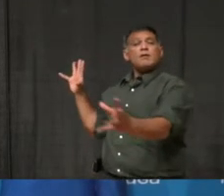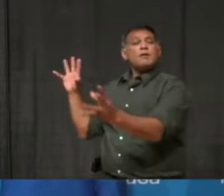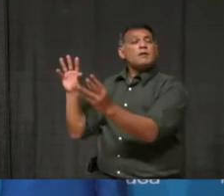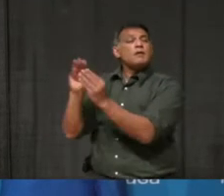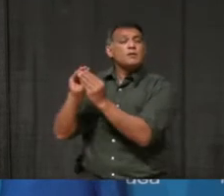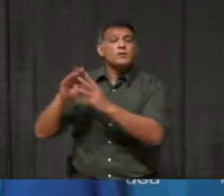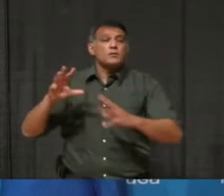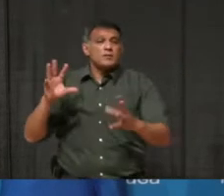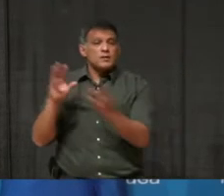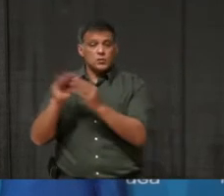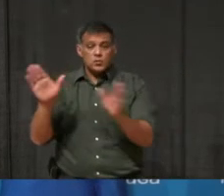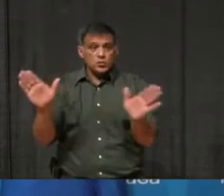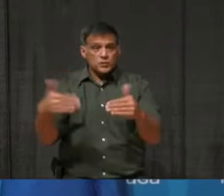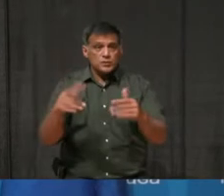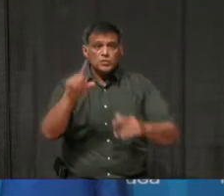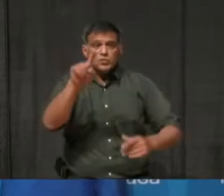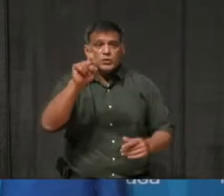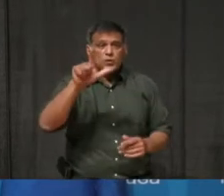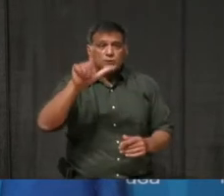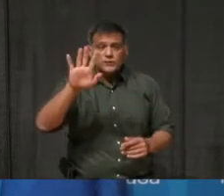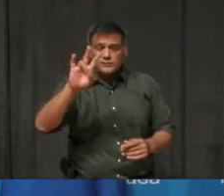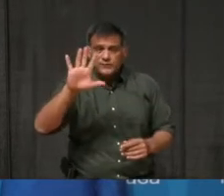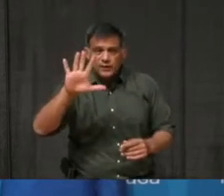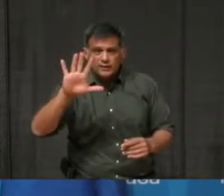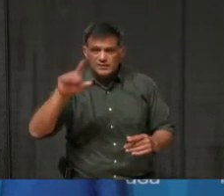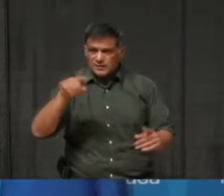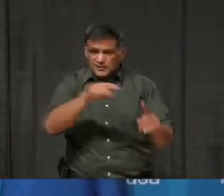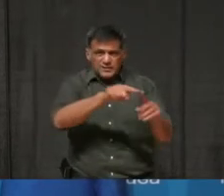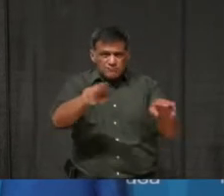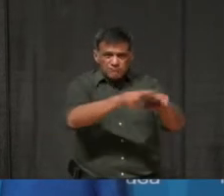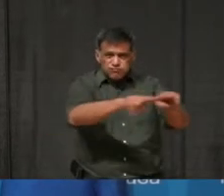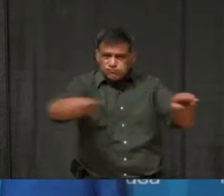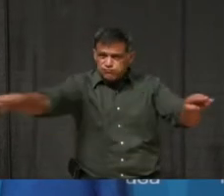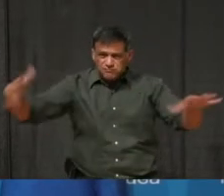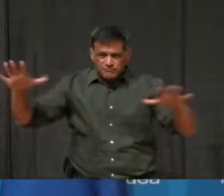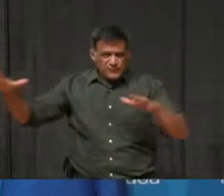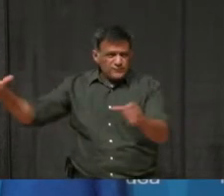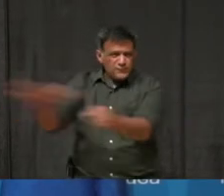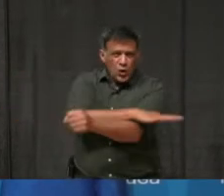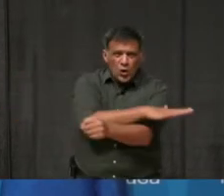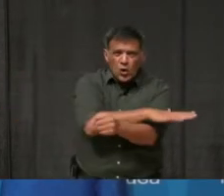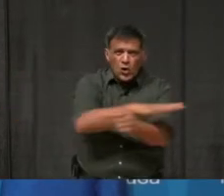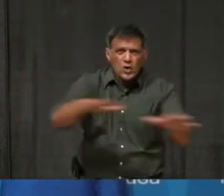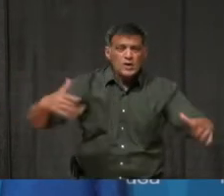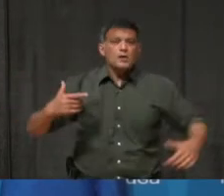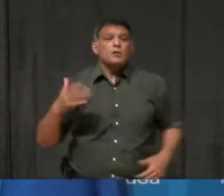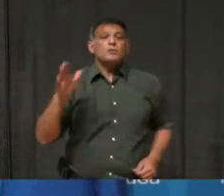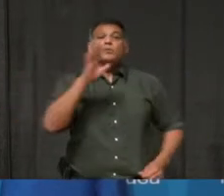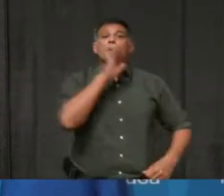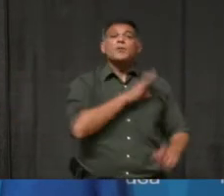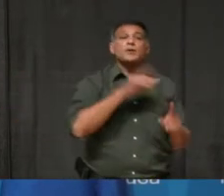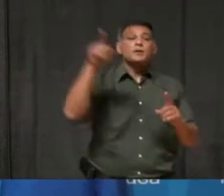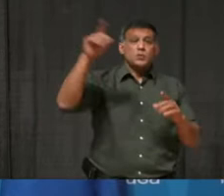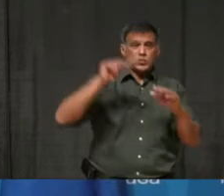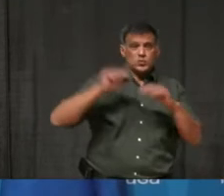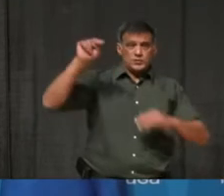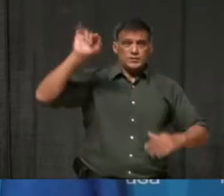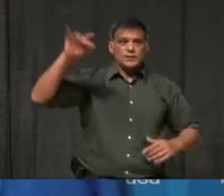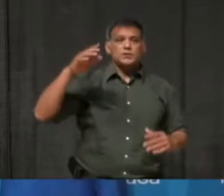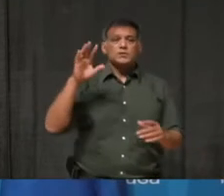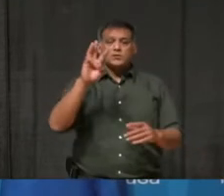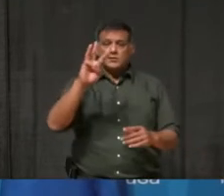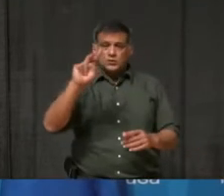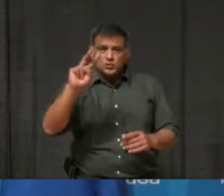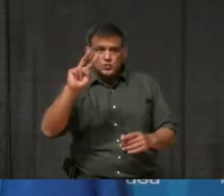COVID or COVID-suspected cases. In Brampton, William Osler Hospital has 62 COVID hospitalizations,